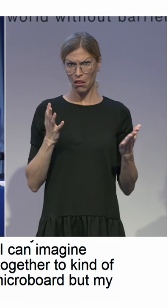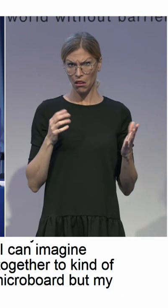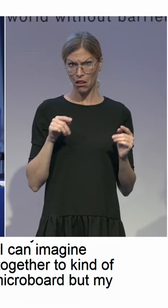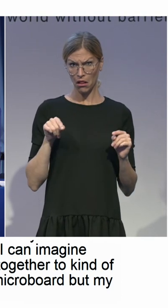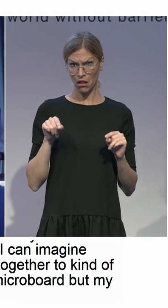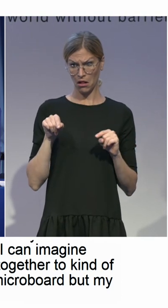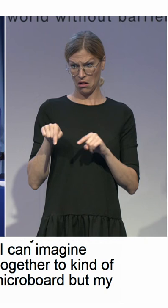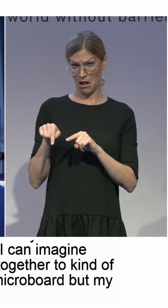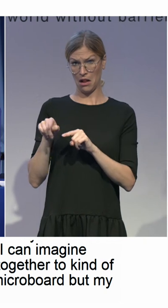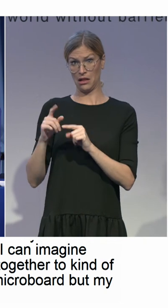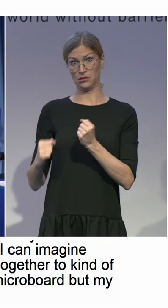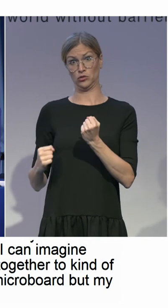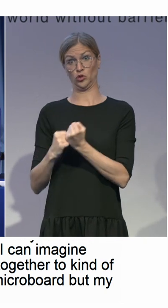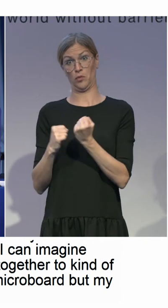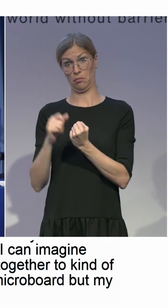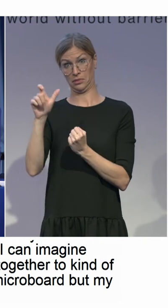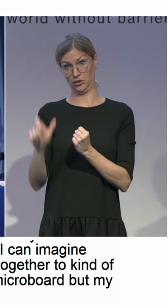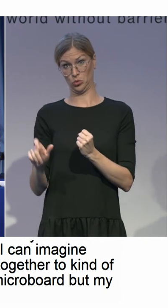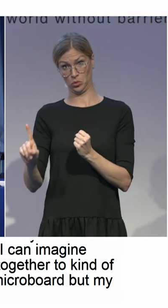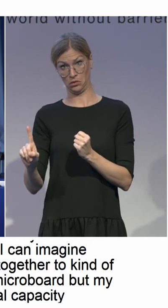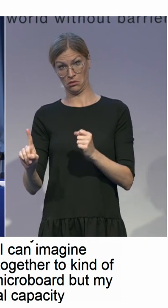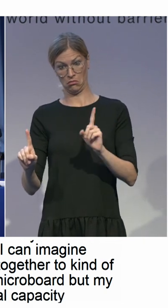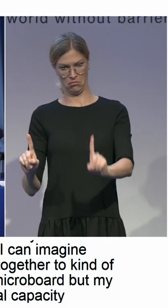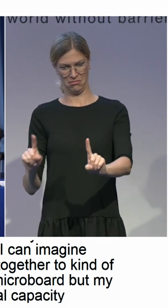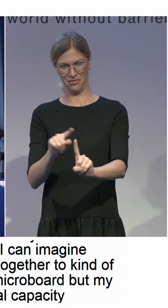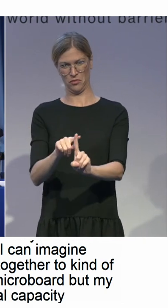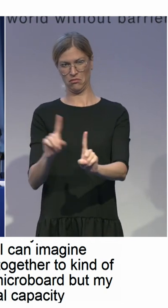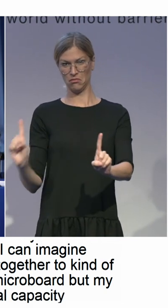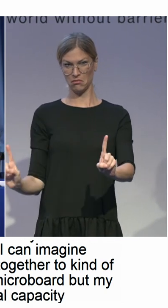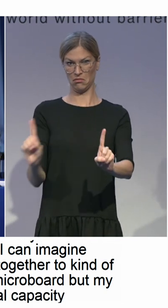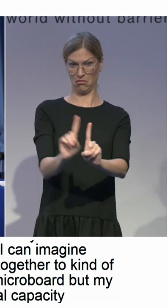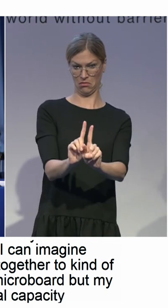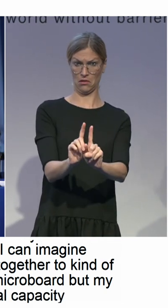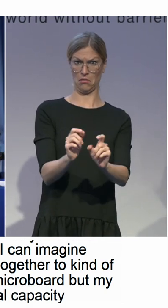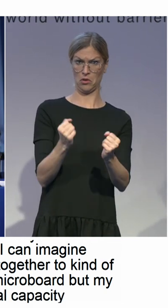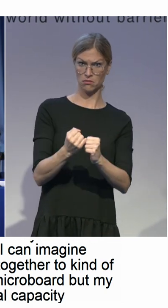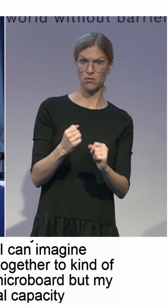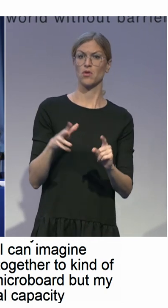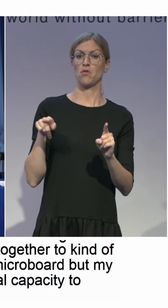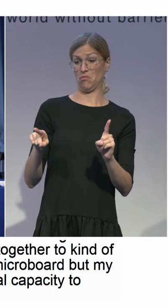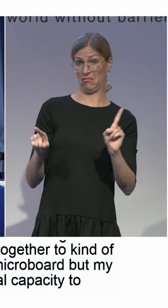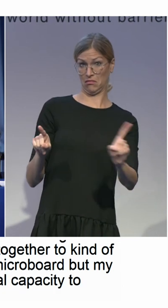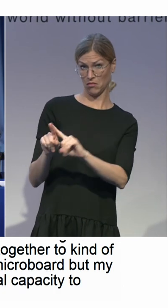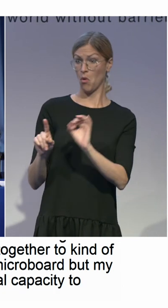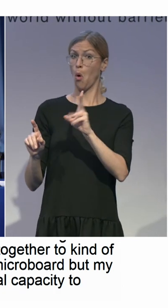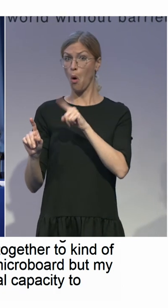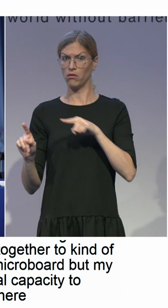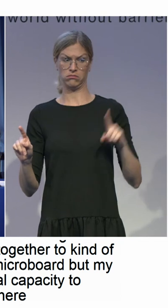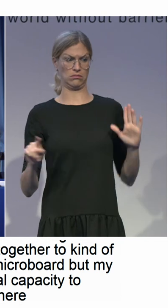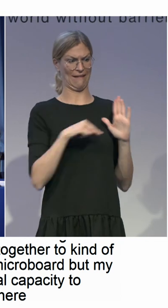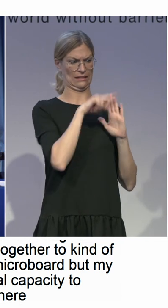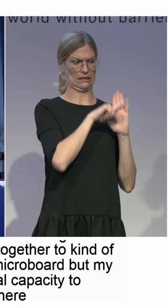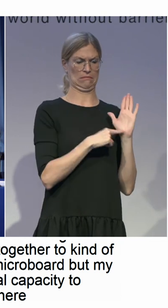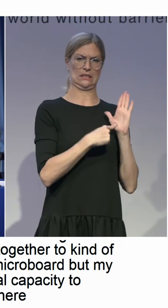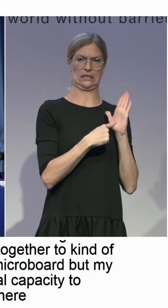make and challenge decisions of this board? Or is there some gray zone of influence by the board